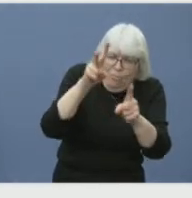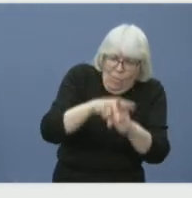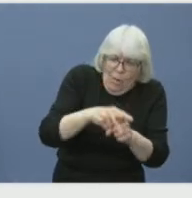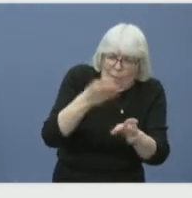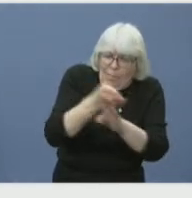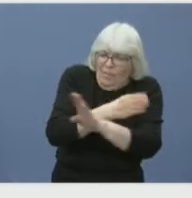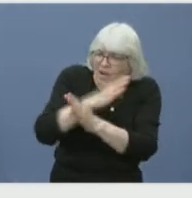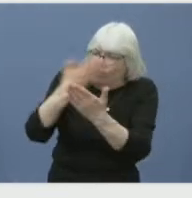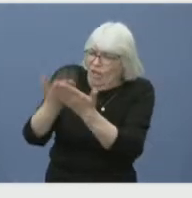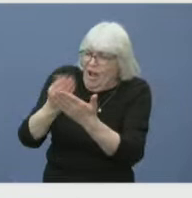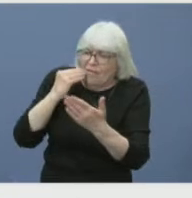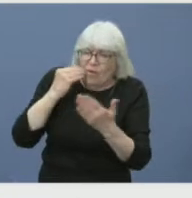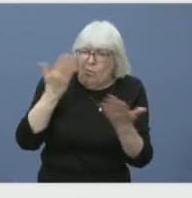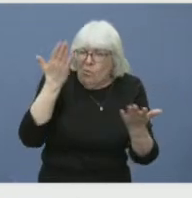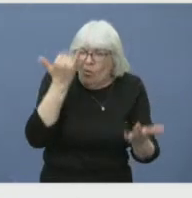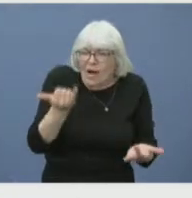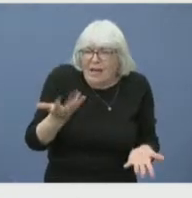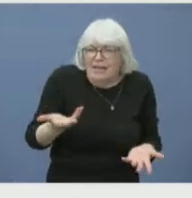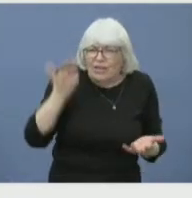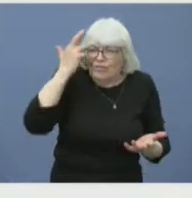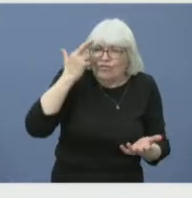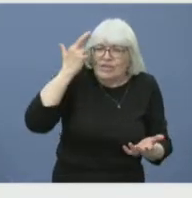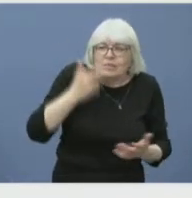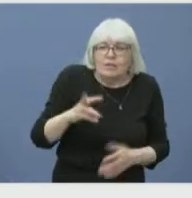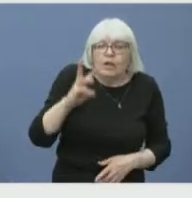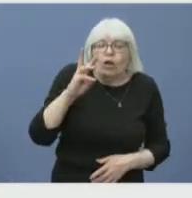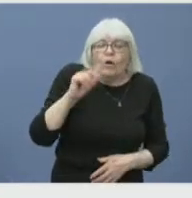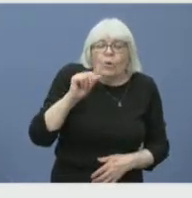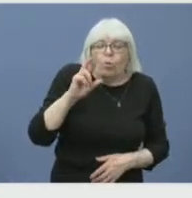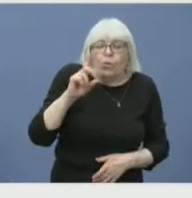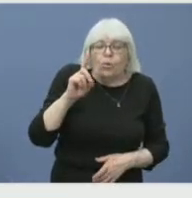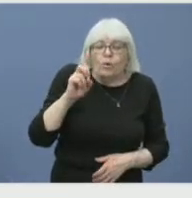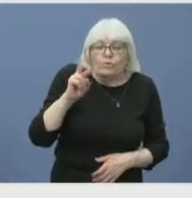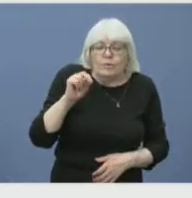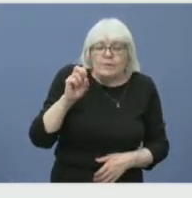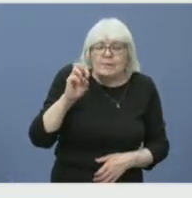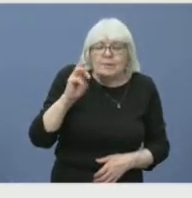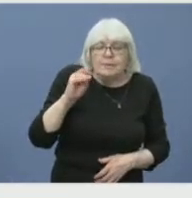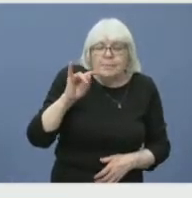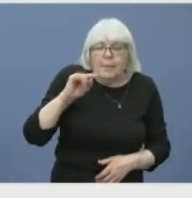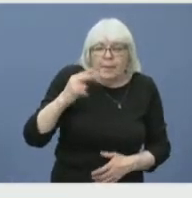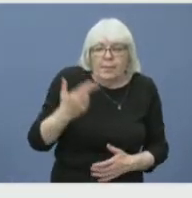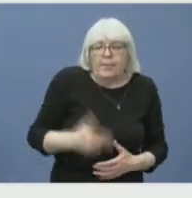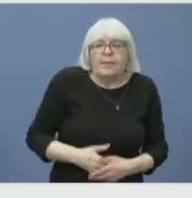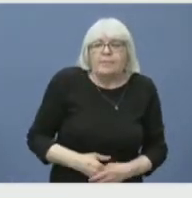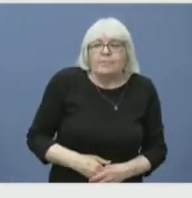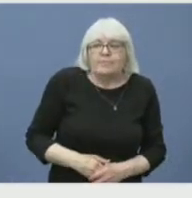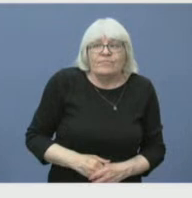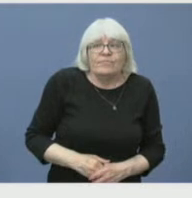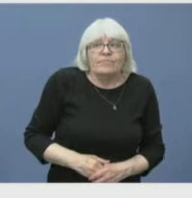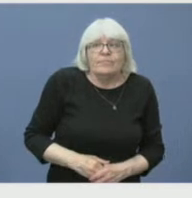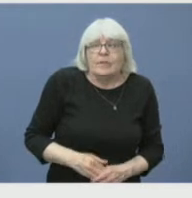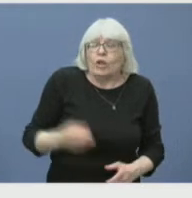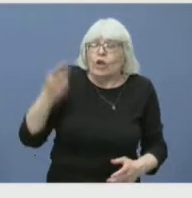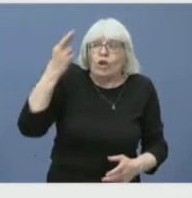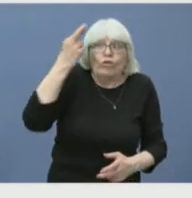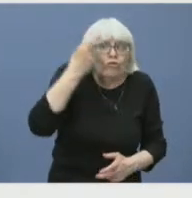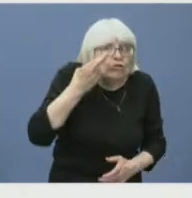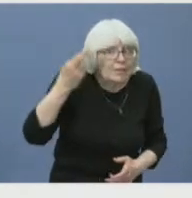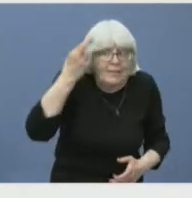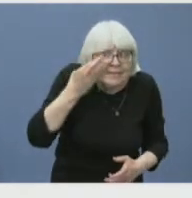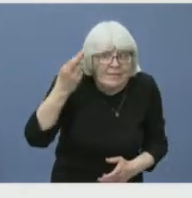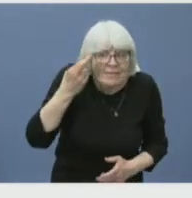So, yeah. So I think that the main reason for that is that we want to have that conversation